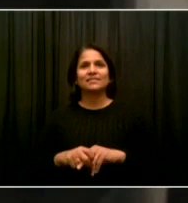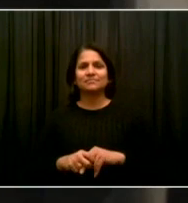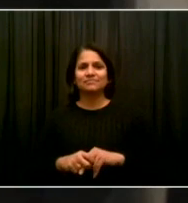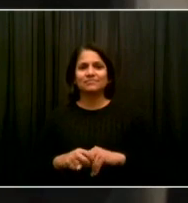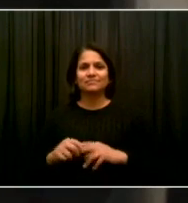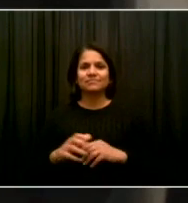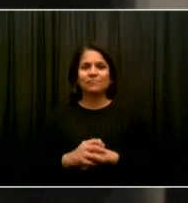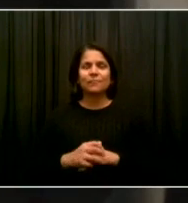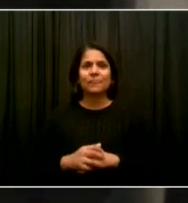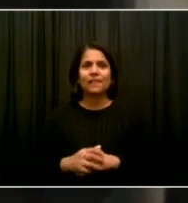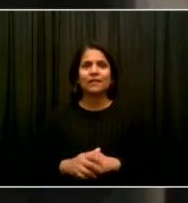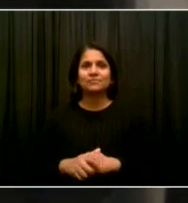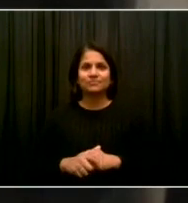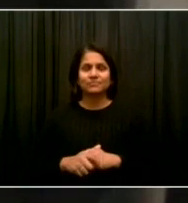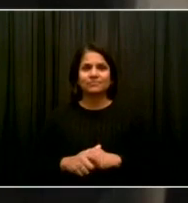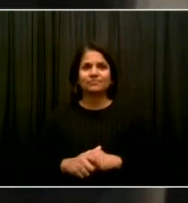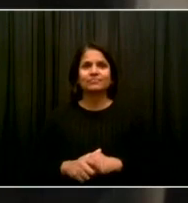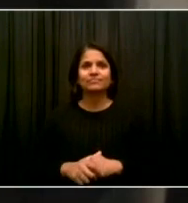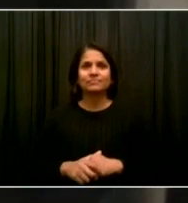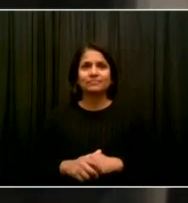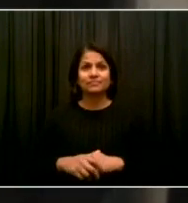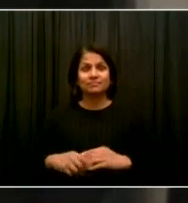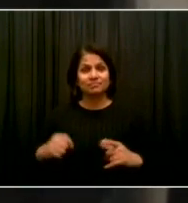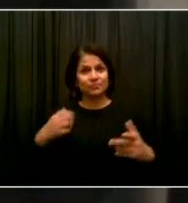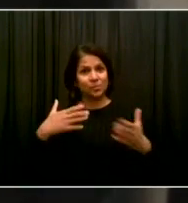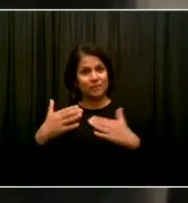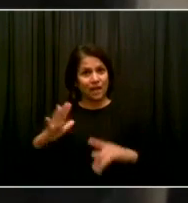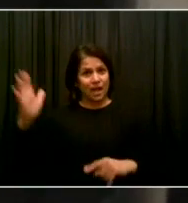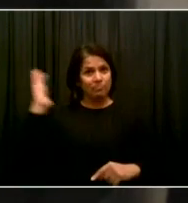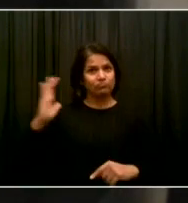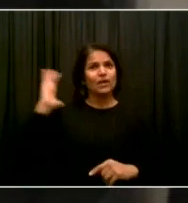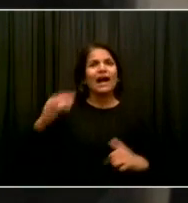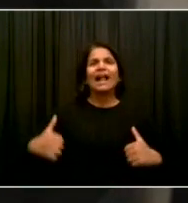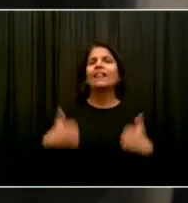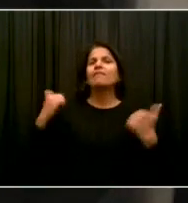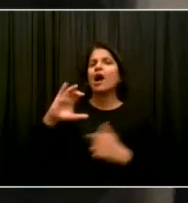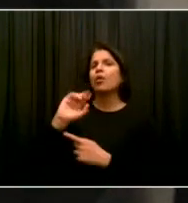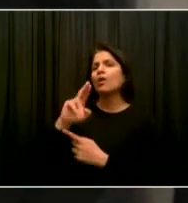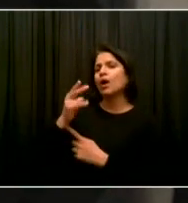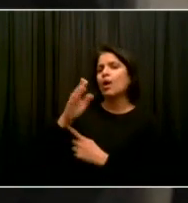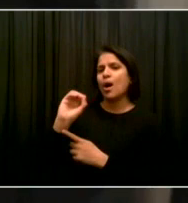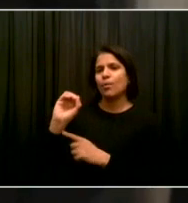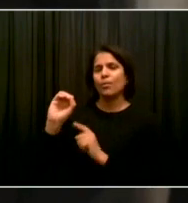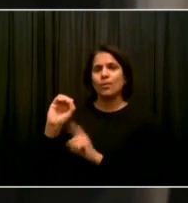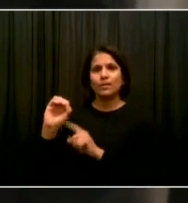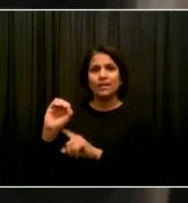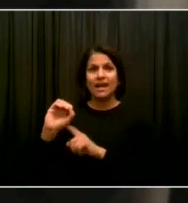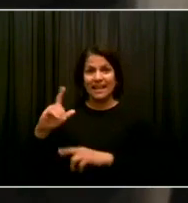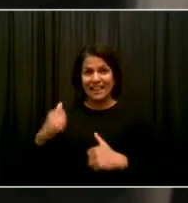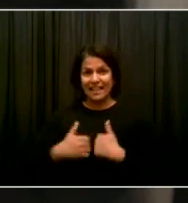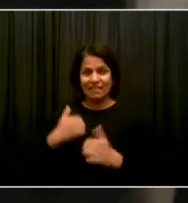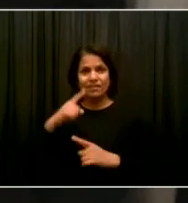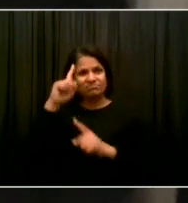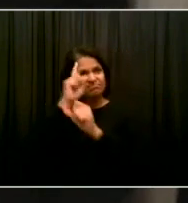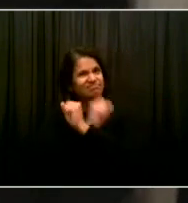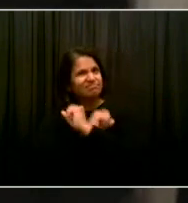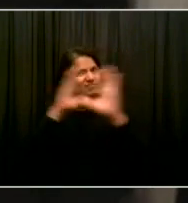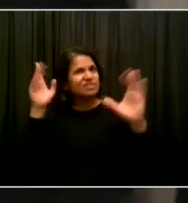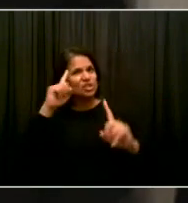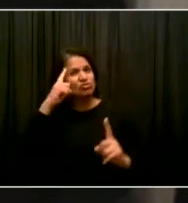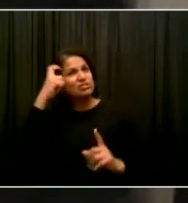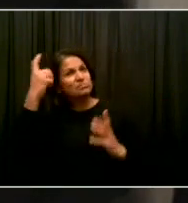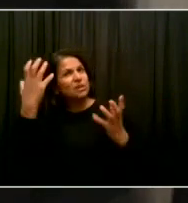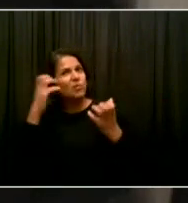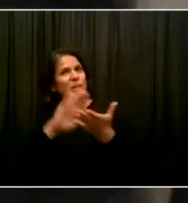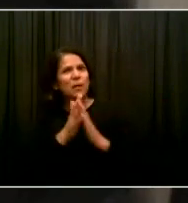Even when I was in Toledo, Ohio, as you point out, I was dreaming of living in New York City. I was reading the New York